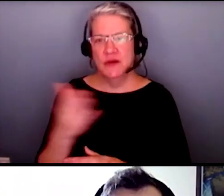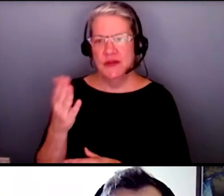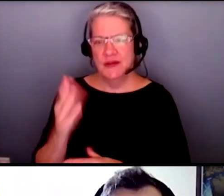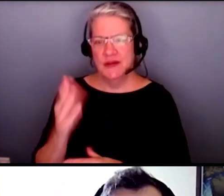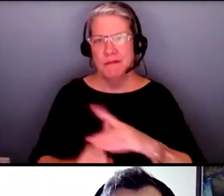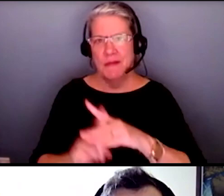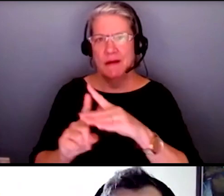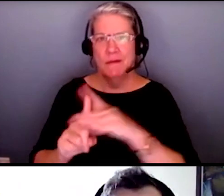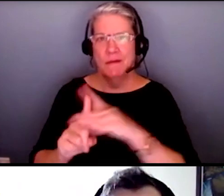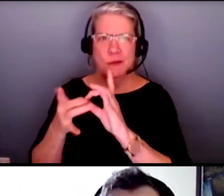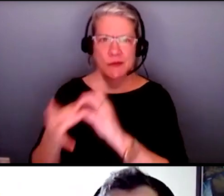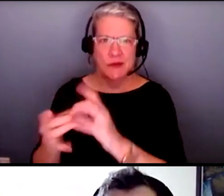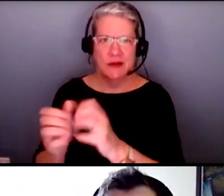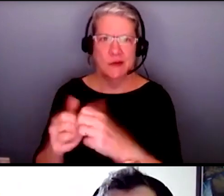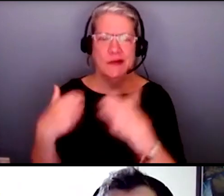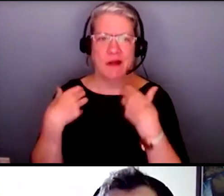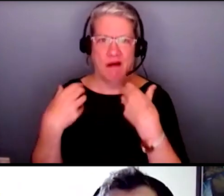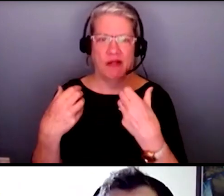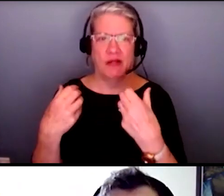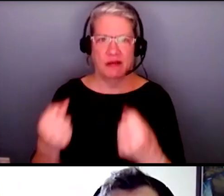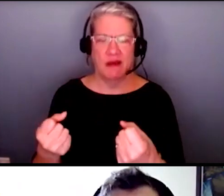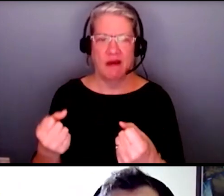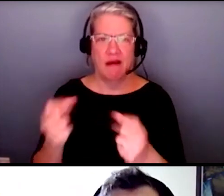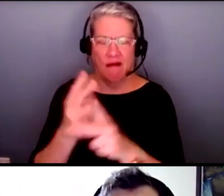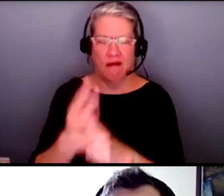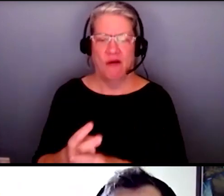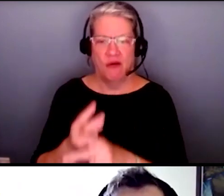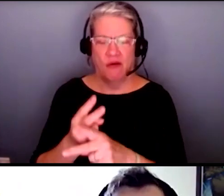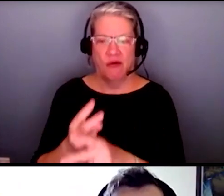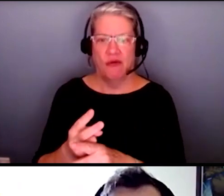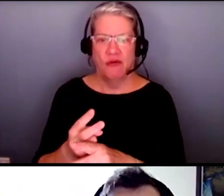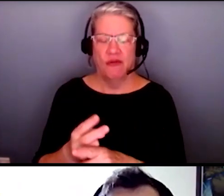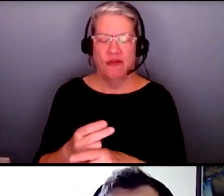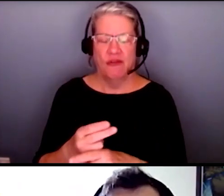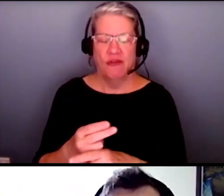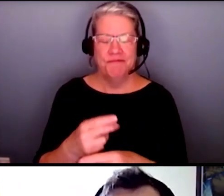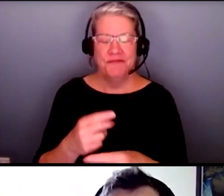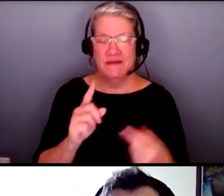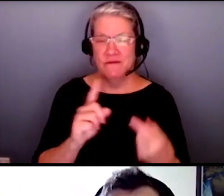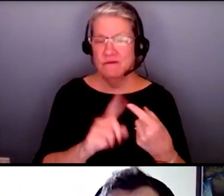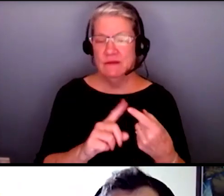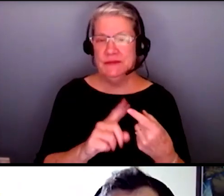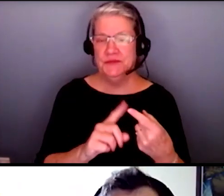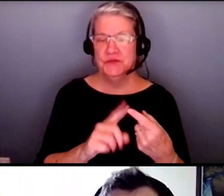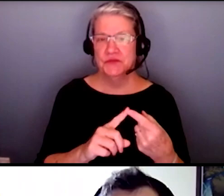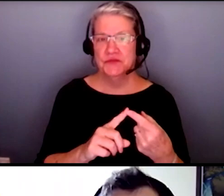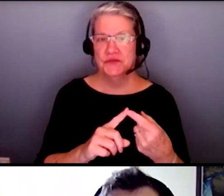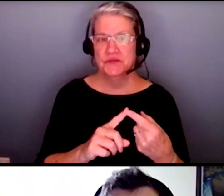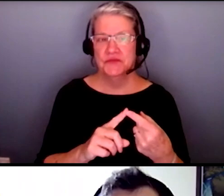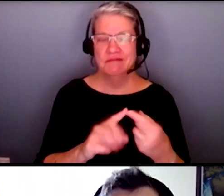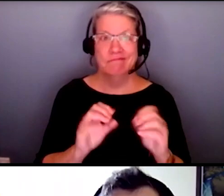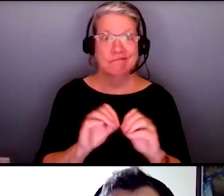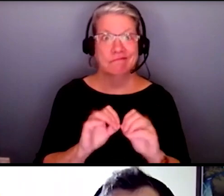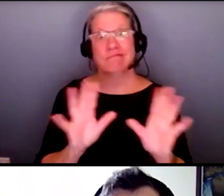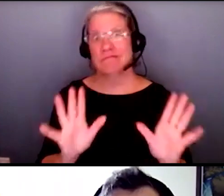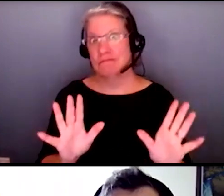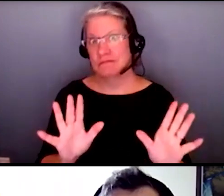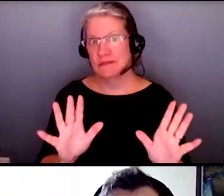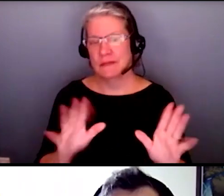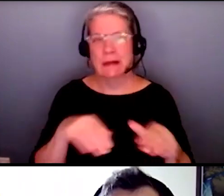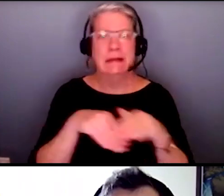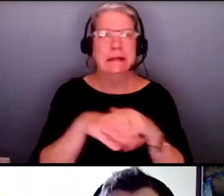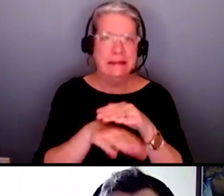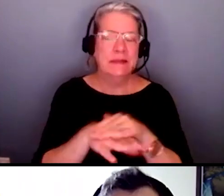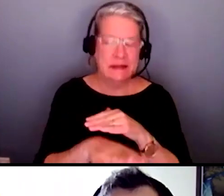care and I think the first one is the more obvious one of accessibility